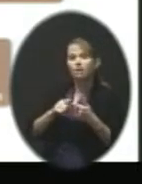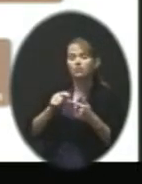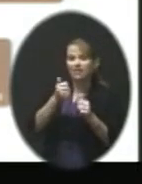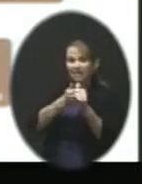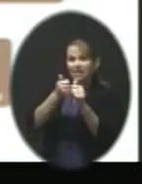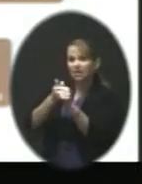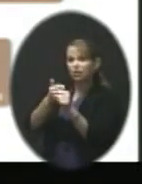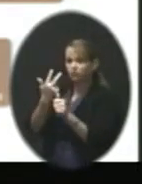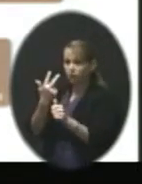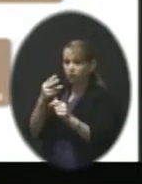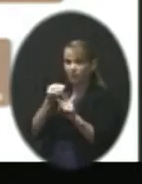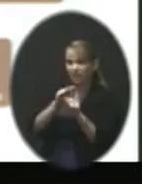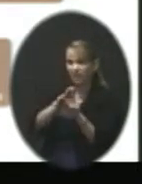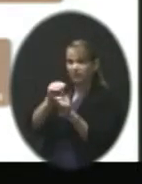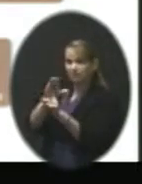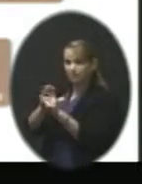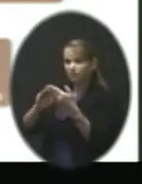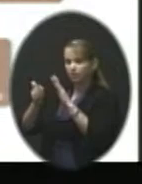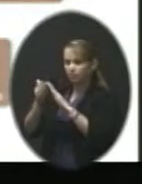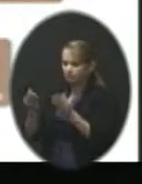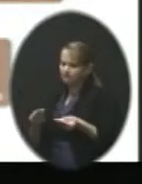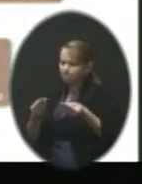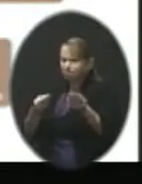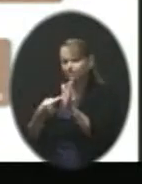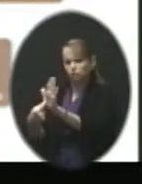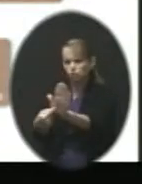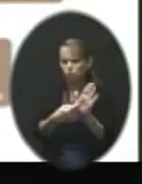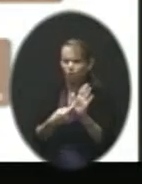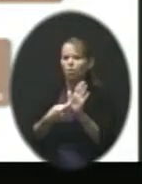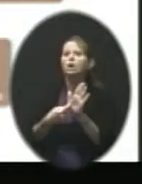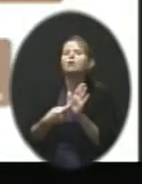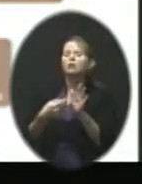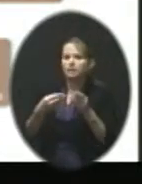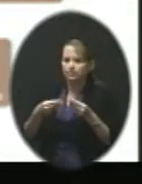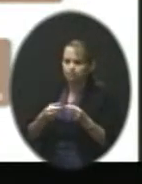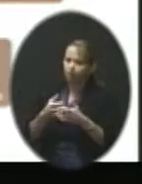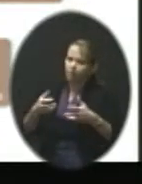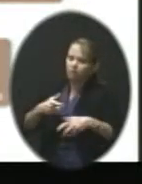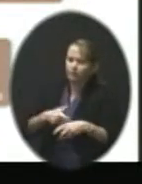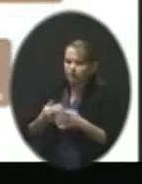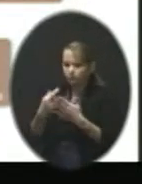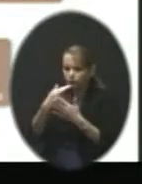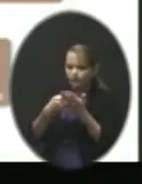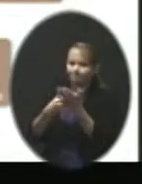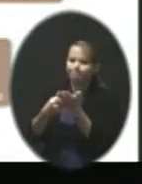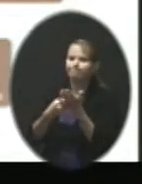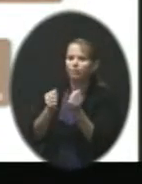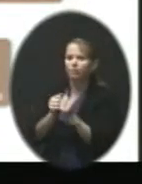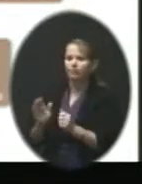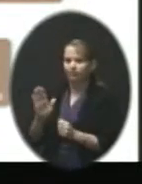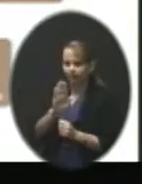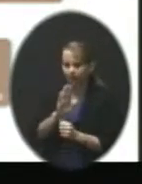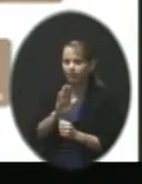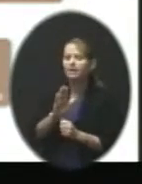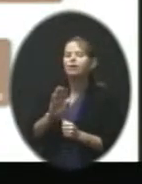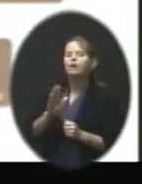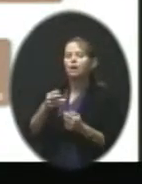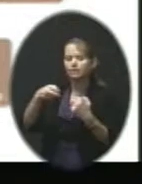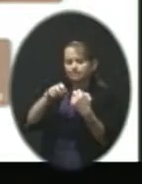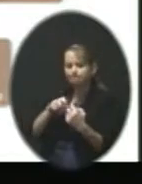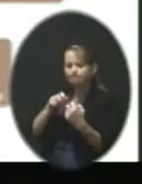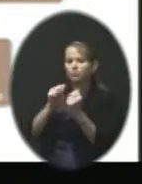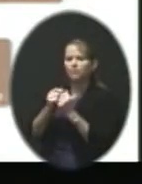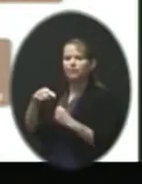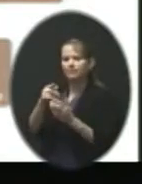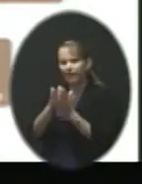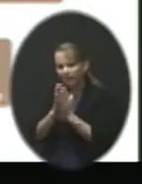impacted communities, spent some time reviewing much of what I'll review with you tonight. And we sat and we asked for their input. And we wrote it all down. And we